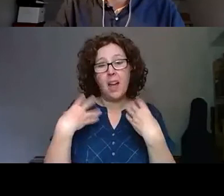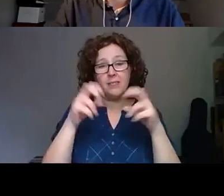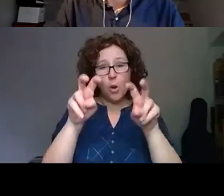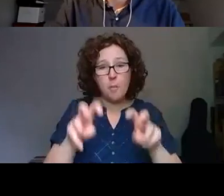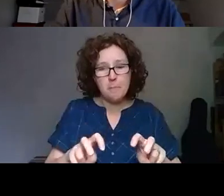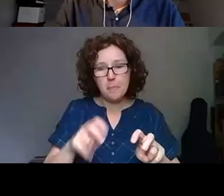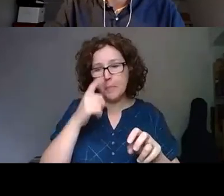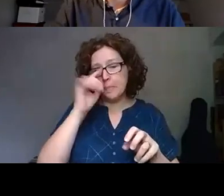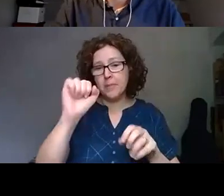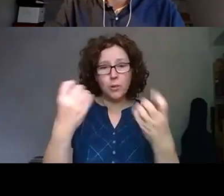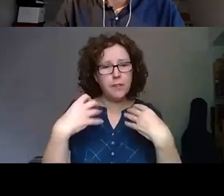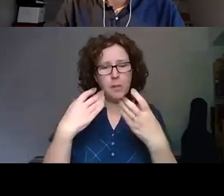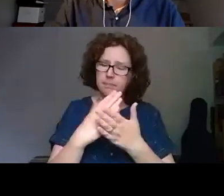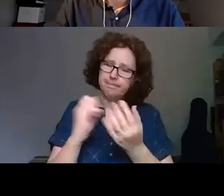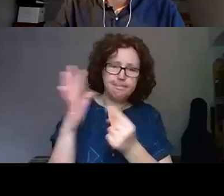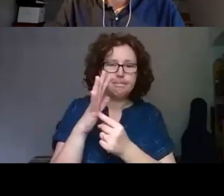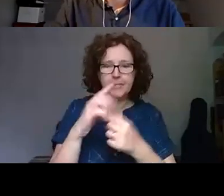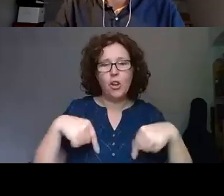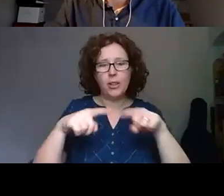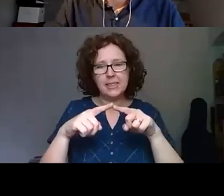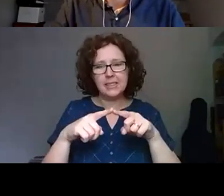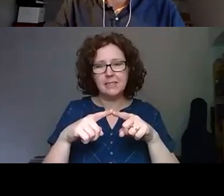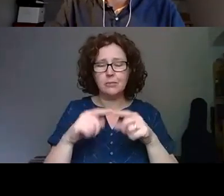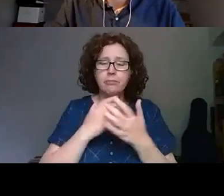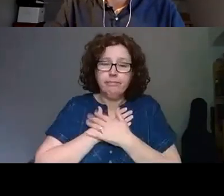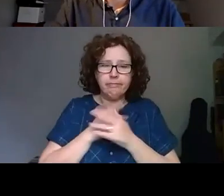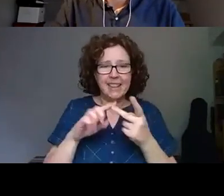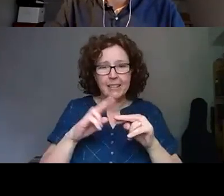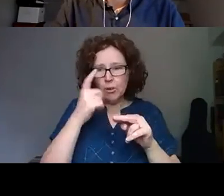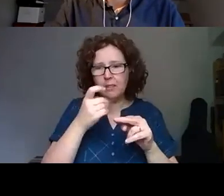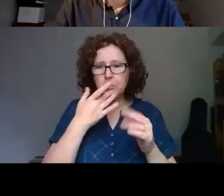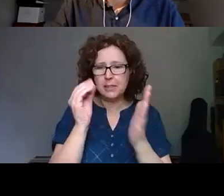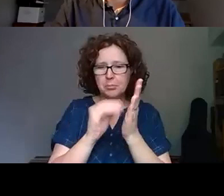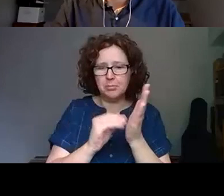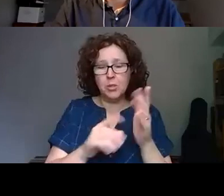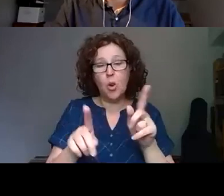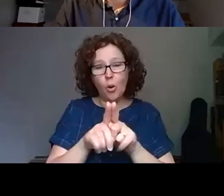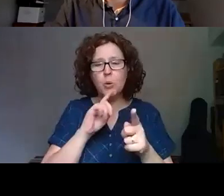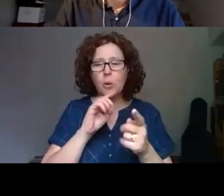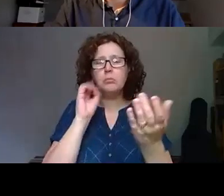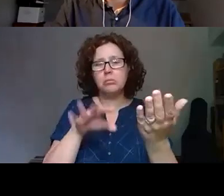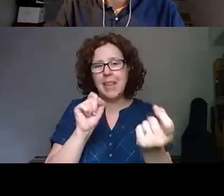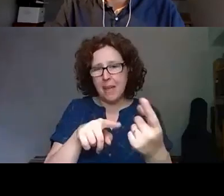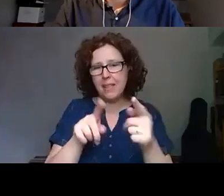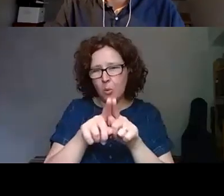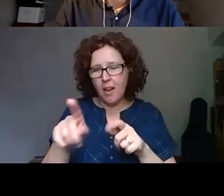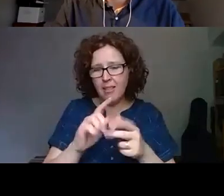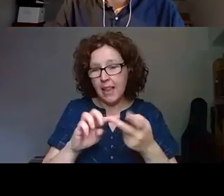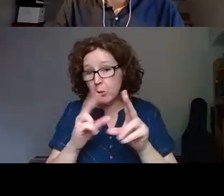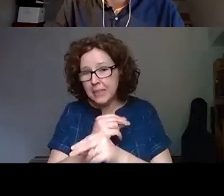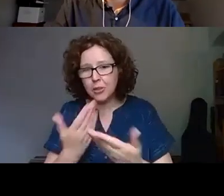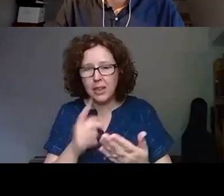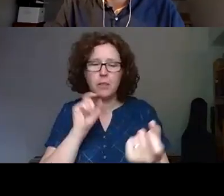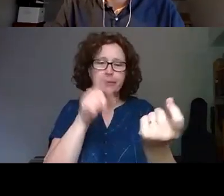Your feedback is really vital and makes a difference so we would love if you could fill it in. You'll also receive the feedback form via email following the event.